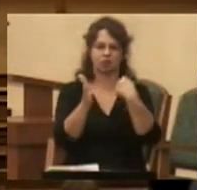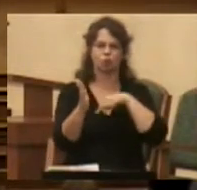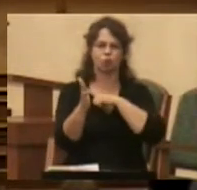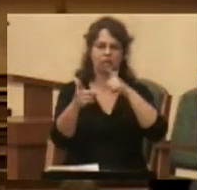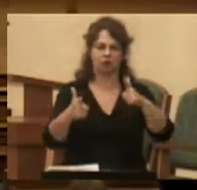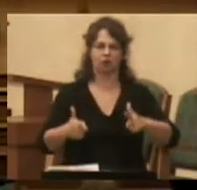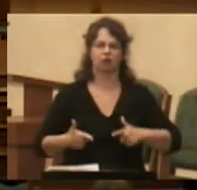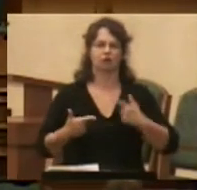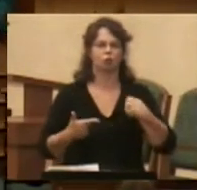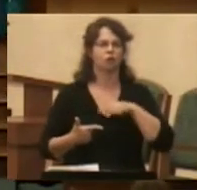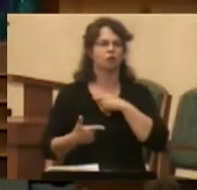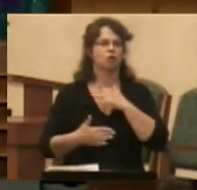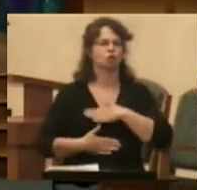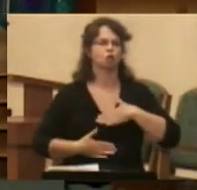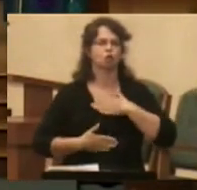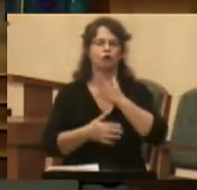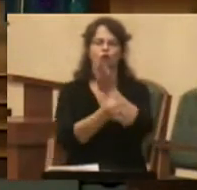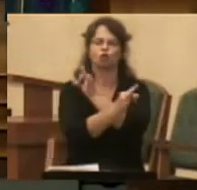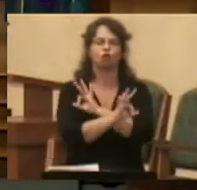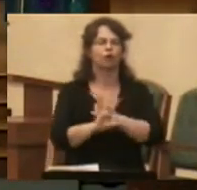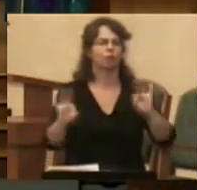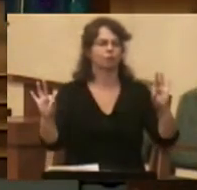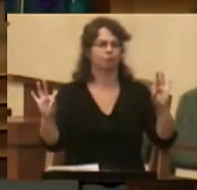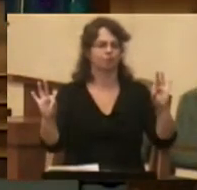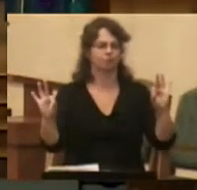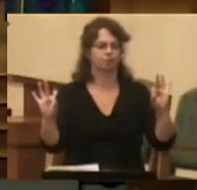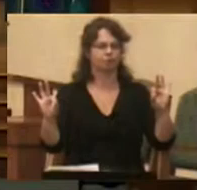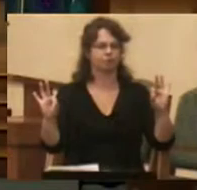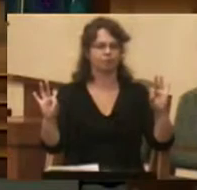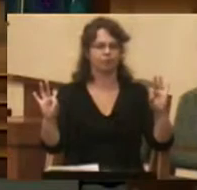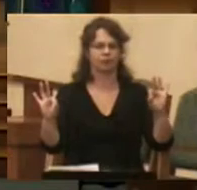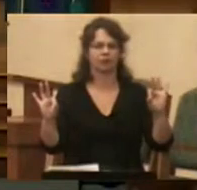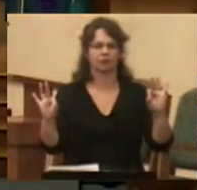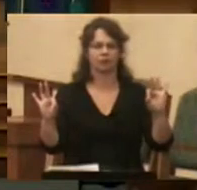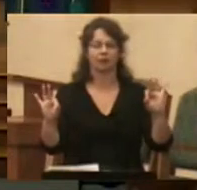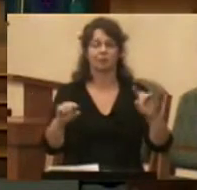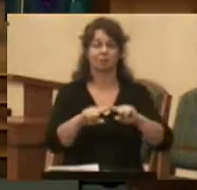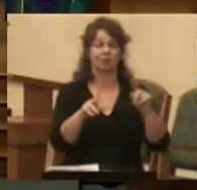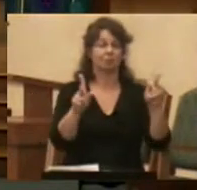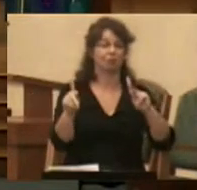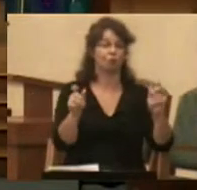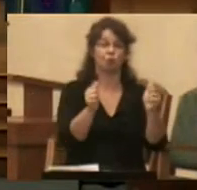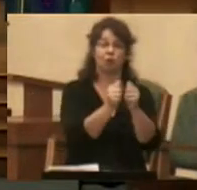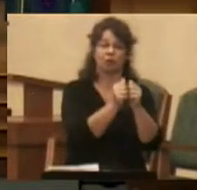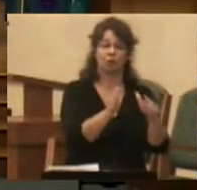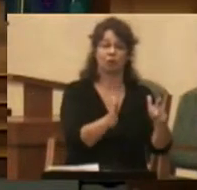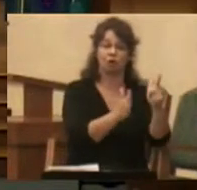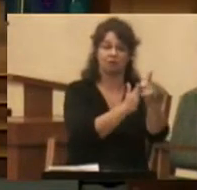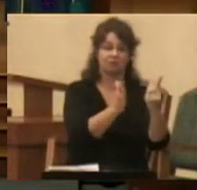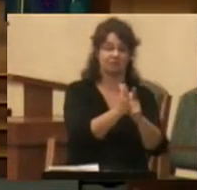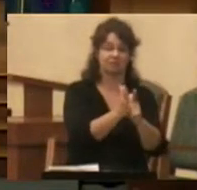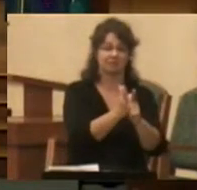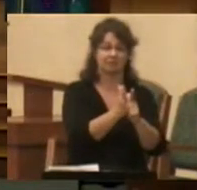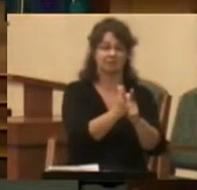We enjoy freedom that those people who live in anarchy do not have.